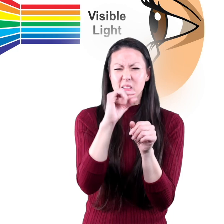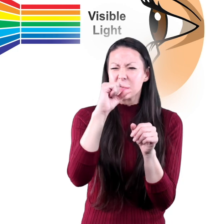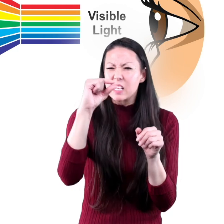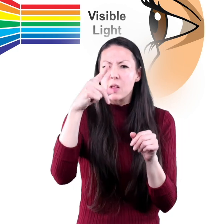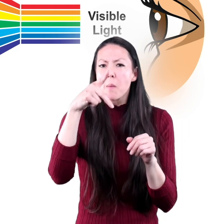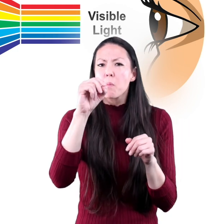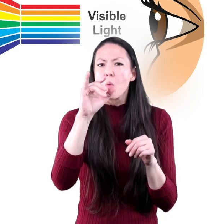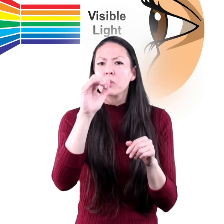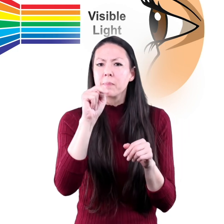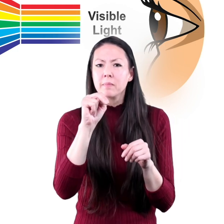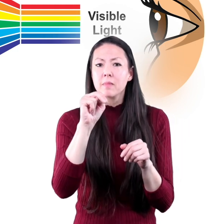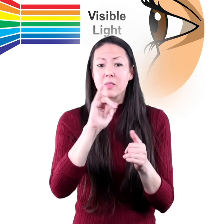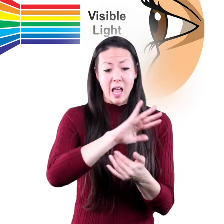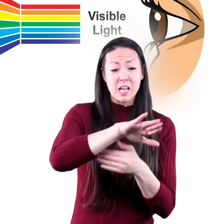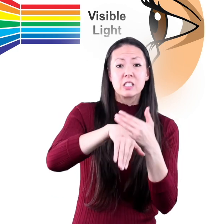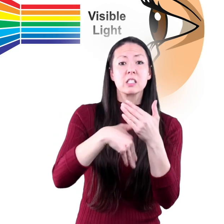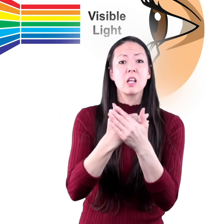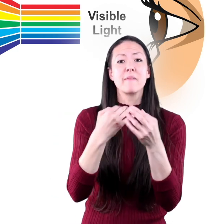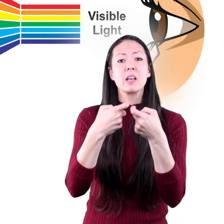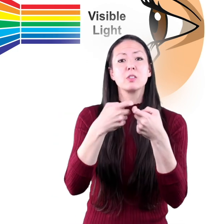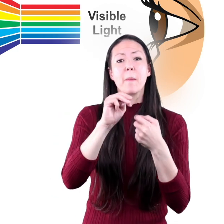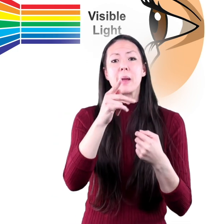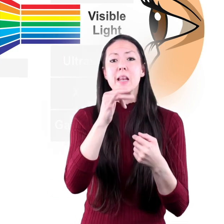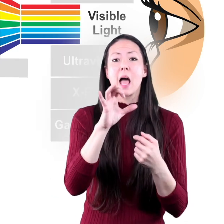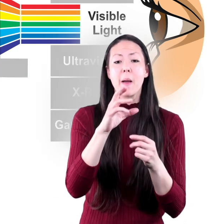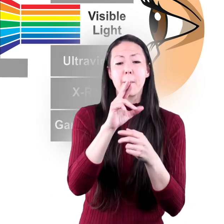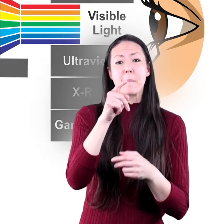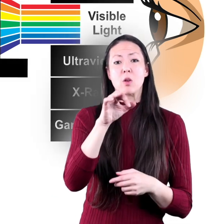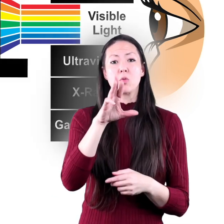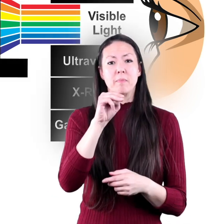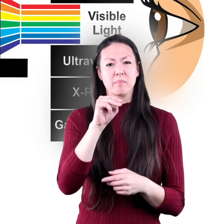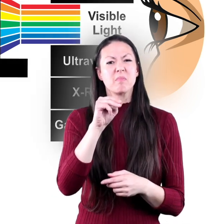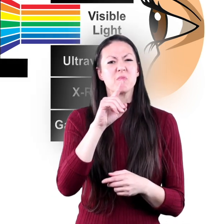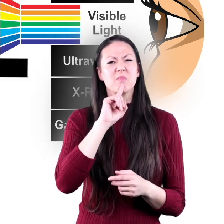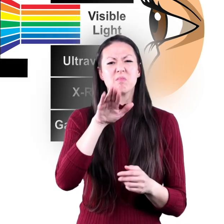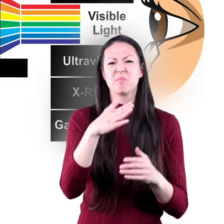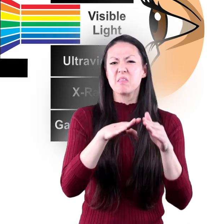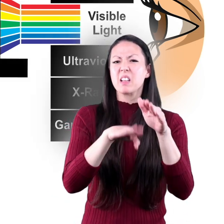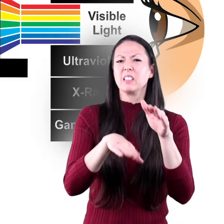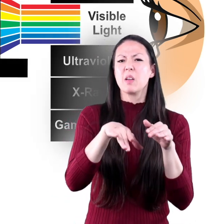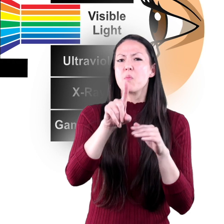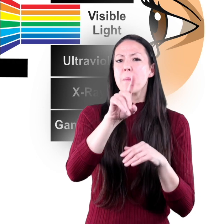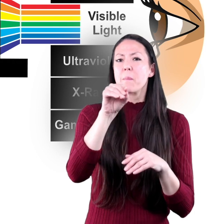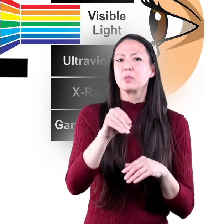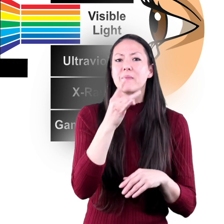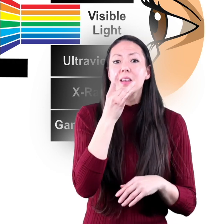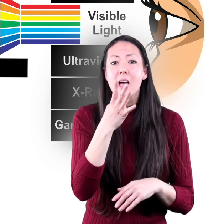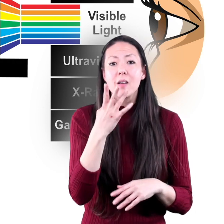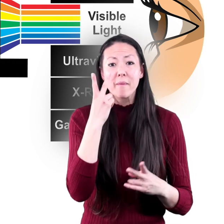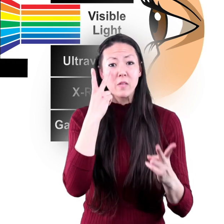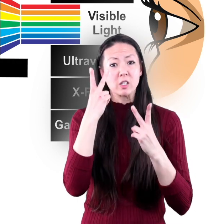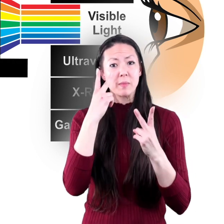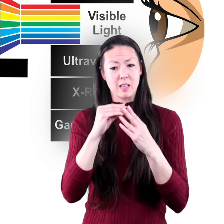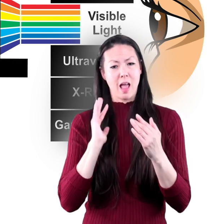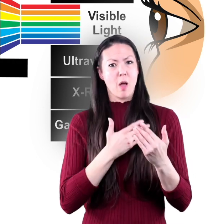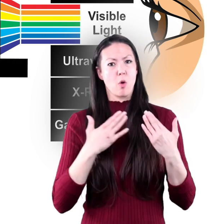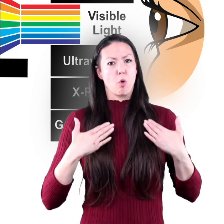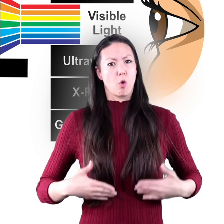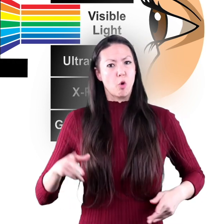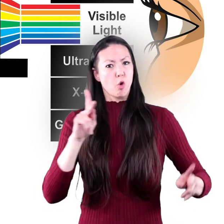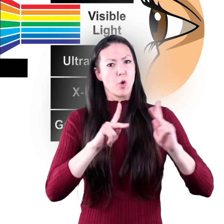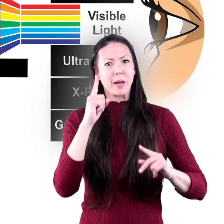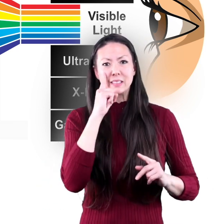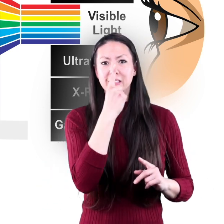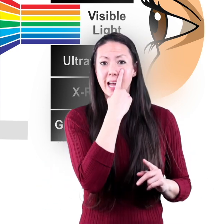portion of the entire electromagnetic spectrum. In fact, less than 1% of light is visible to our human